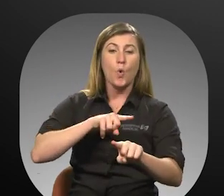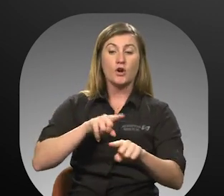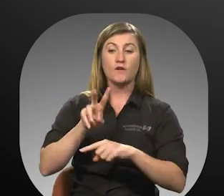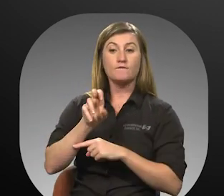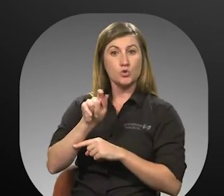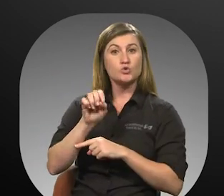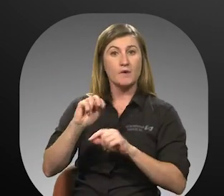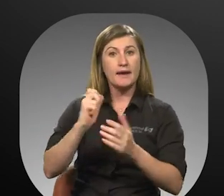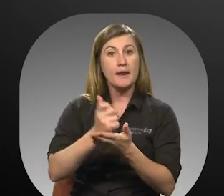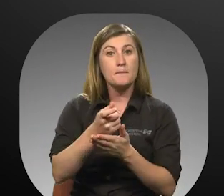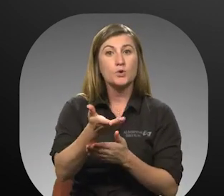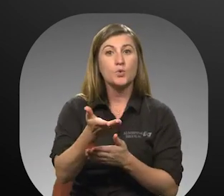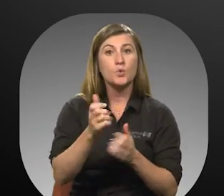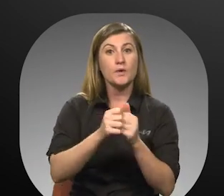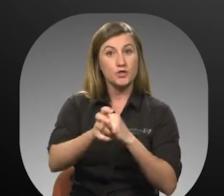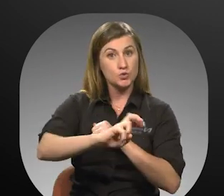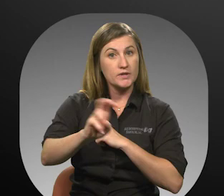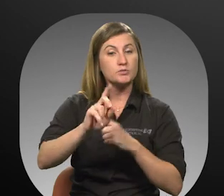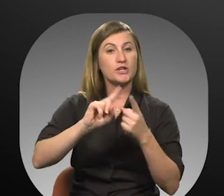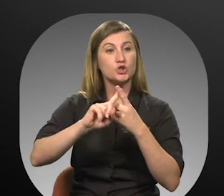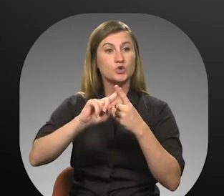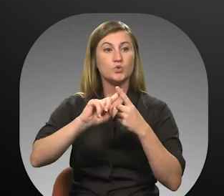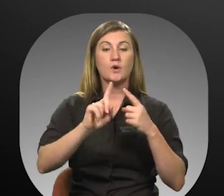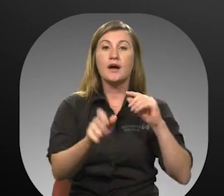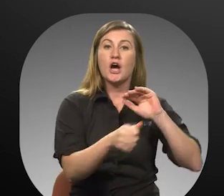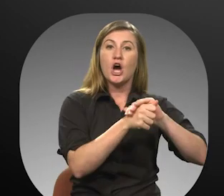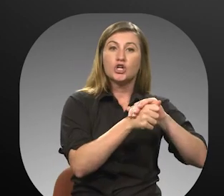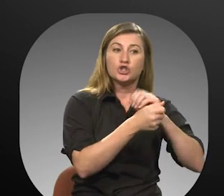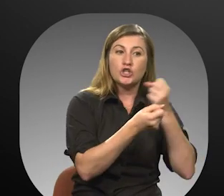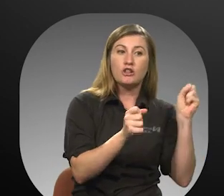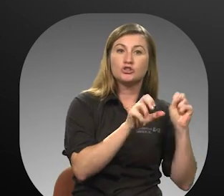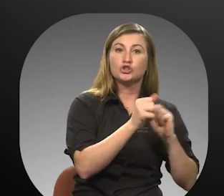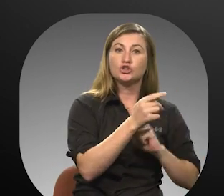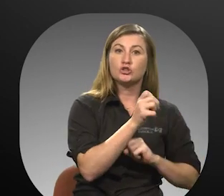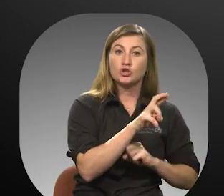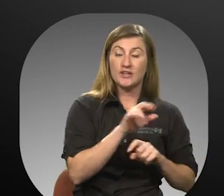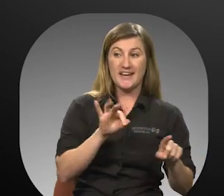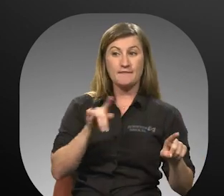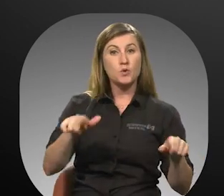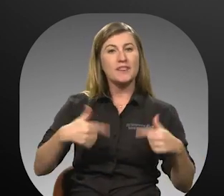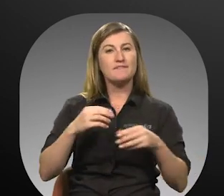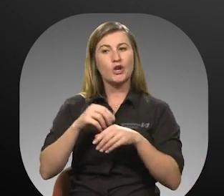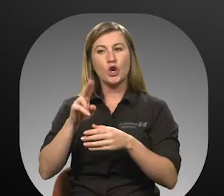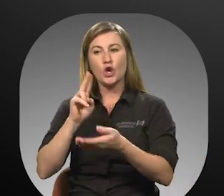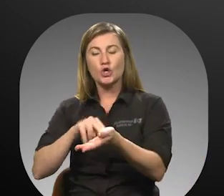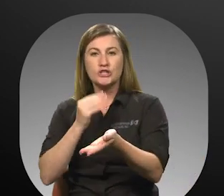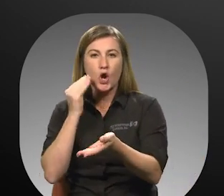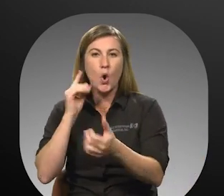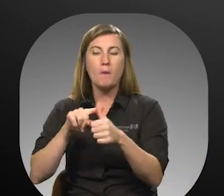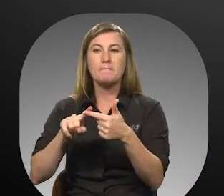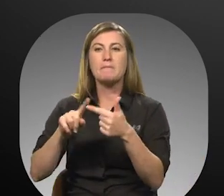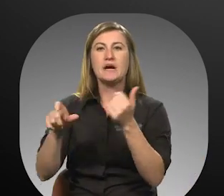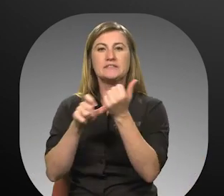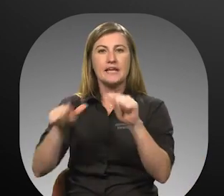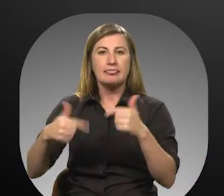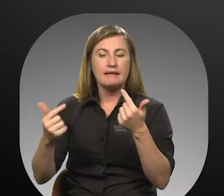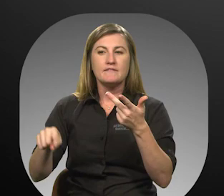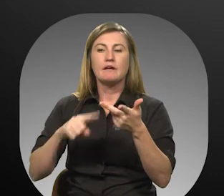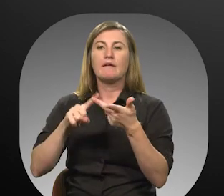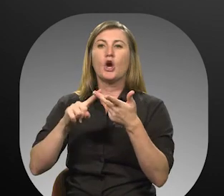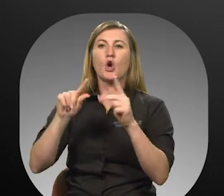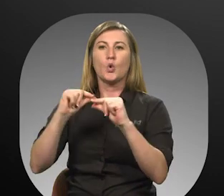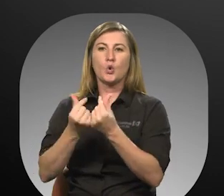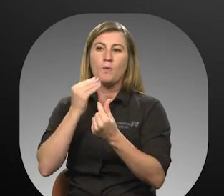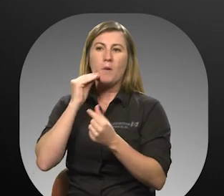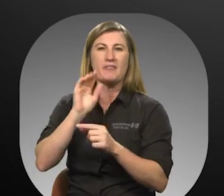Votran can help you with transportation to a shelter. 21. If you reside in a nursing home, assisted living facility, or group home, your facility